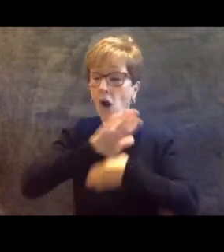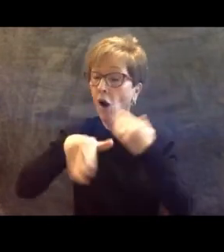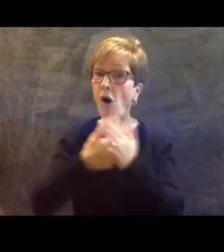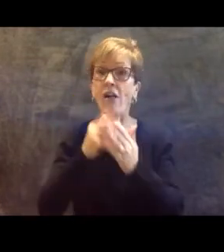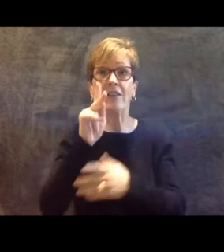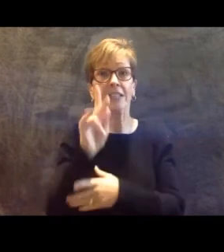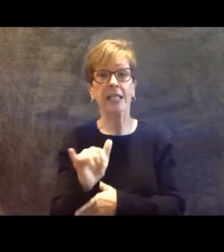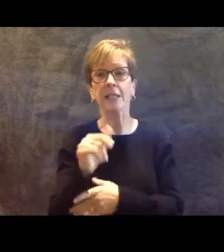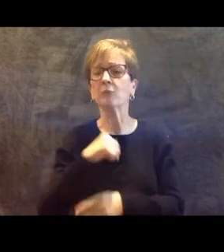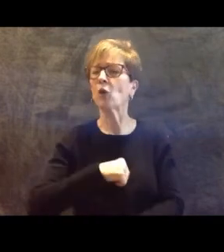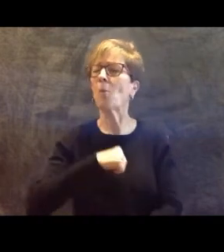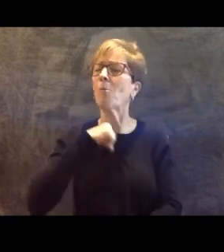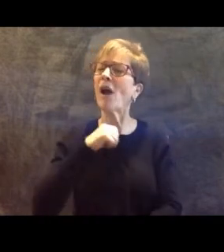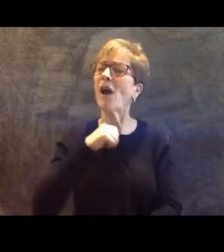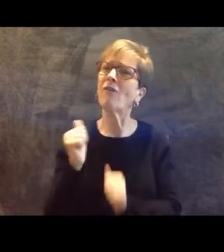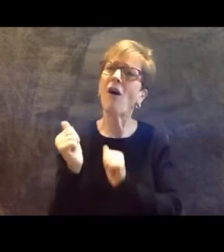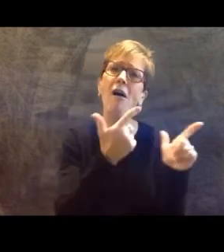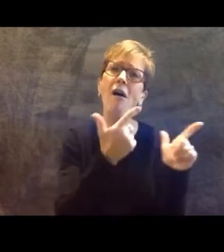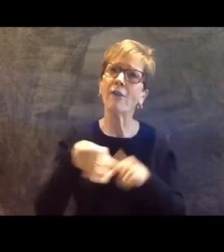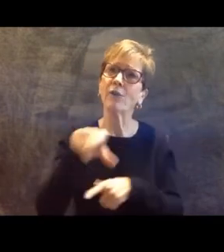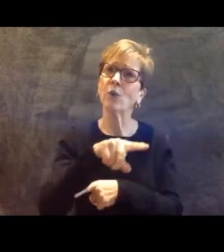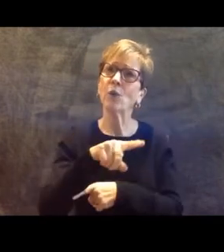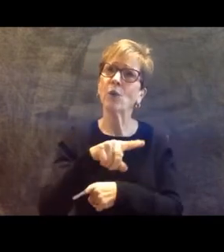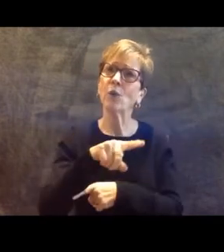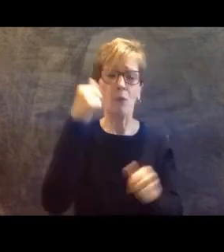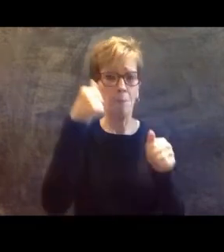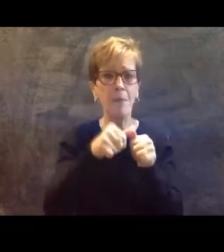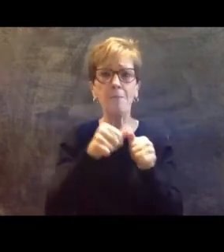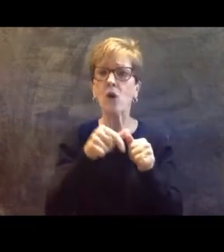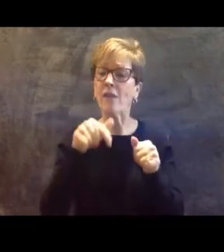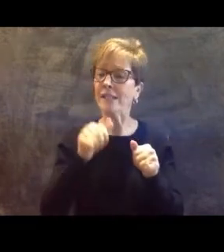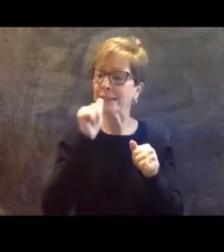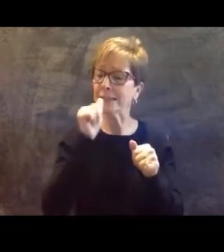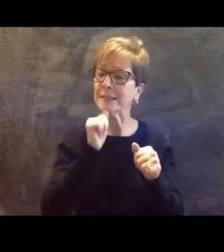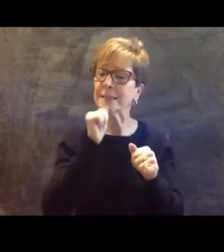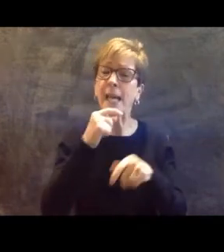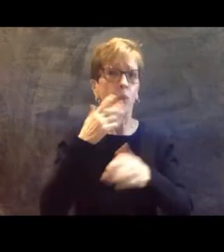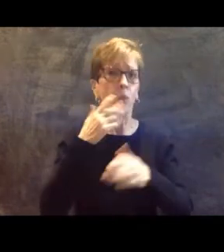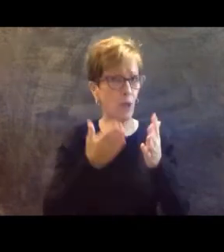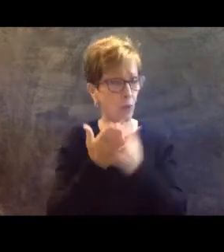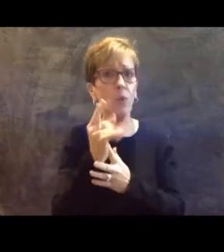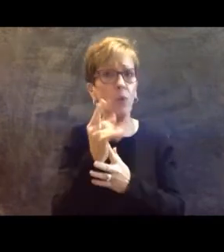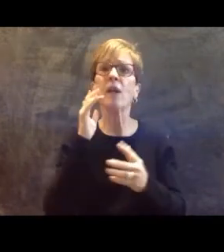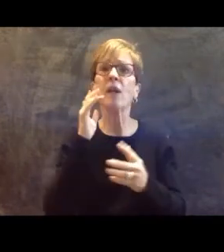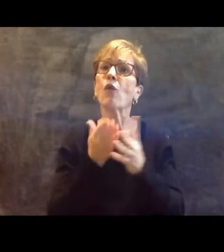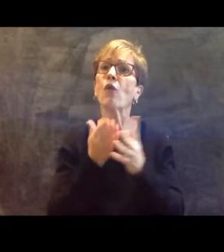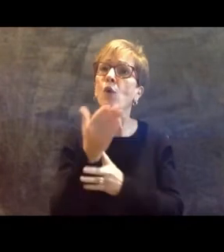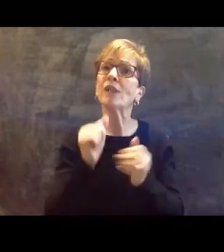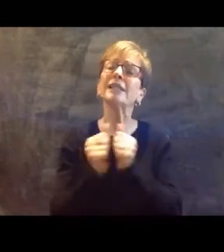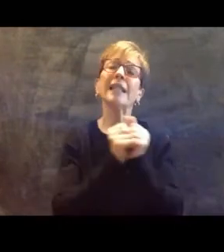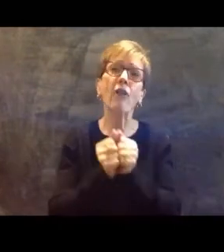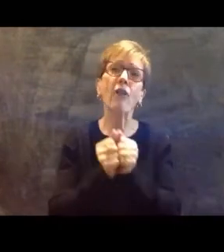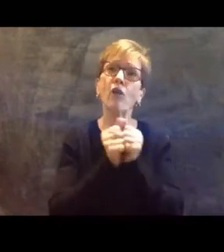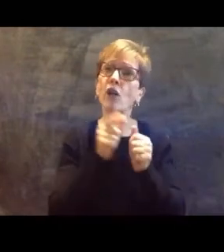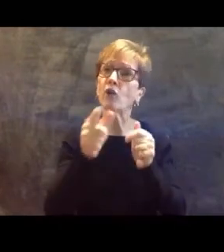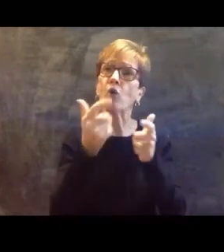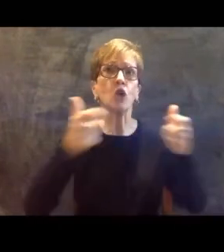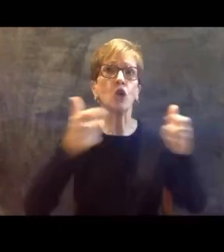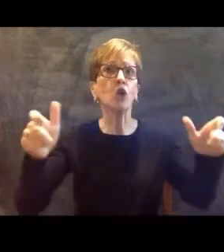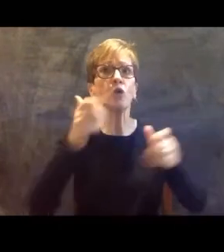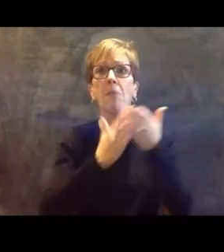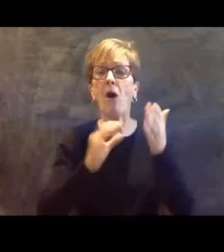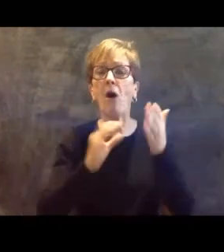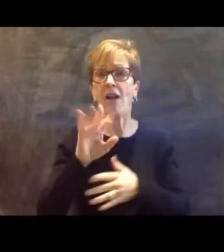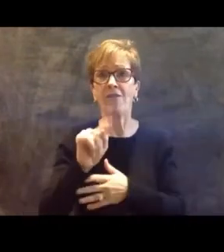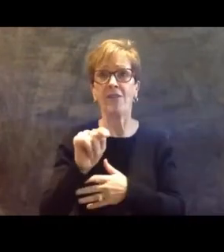of all of you. Remember this time we're in, we're going to get through, we're going to get through it together, and you are a huge part of it. Thanks for what you do every day,